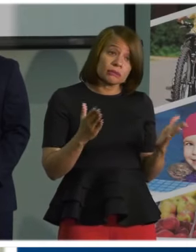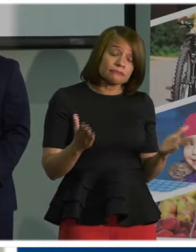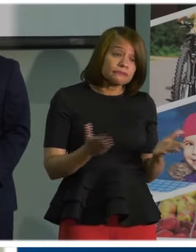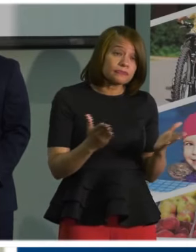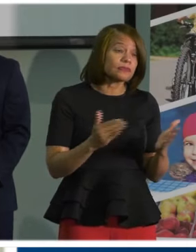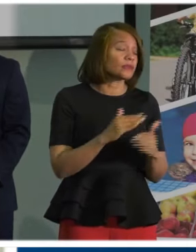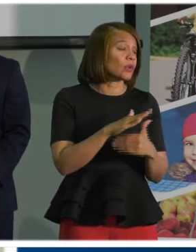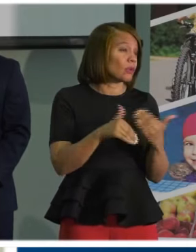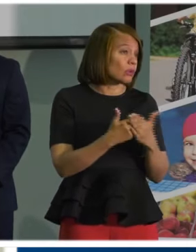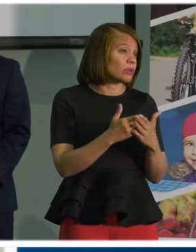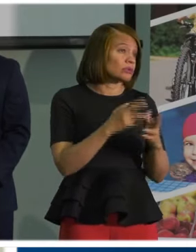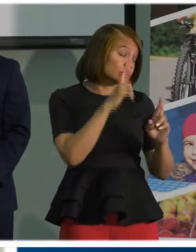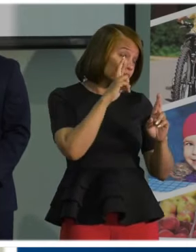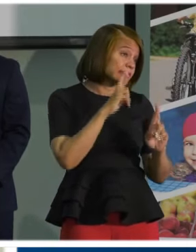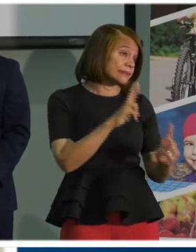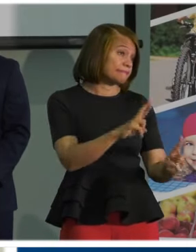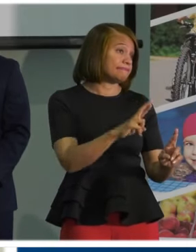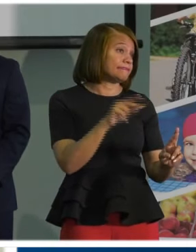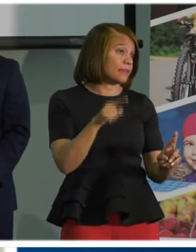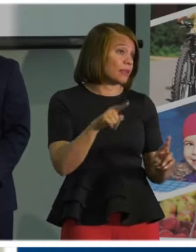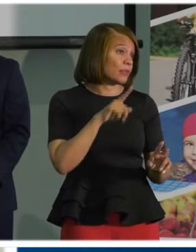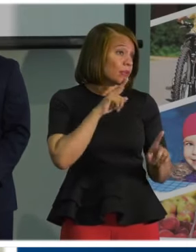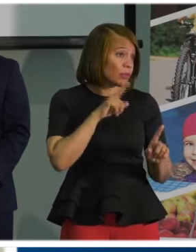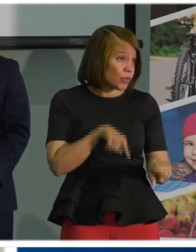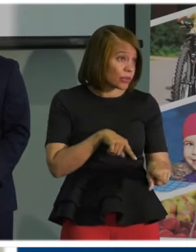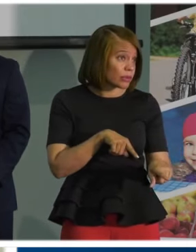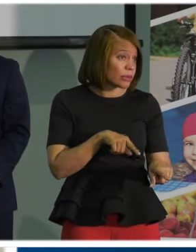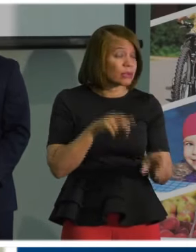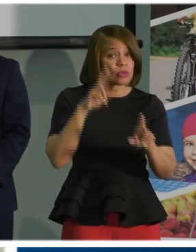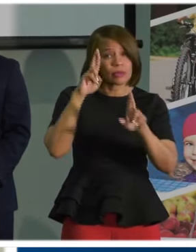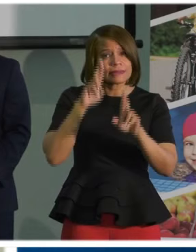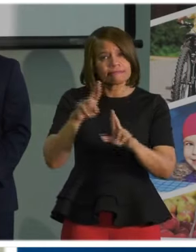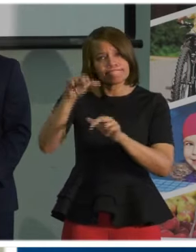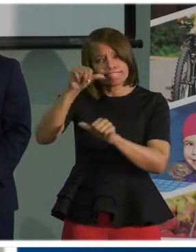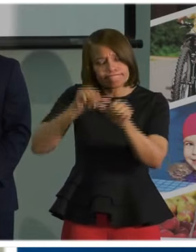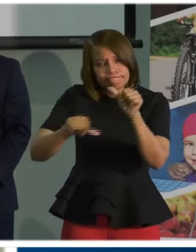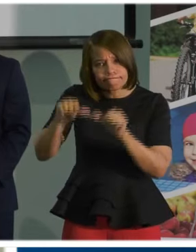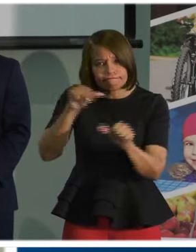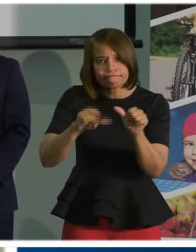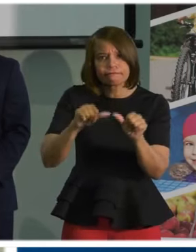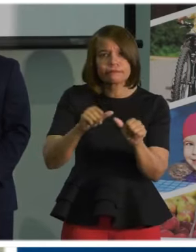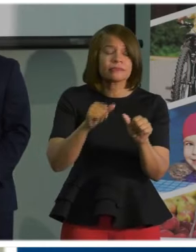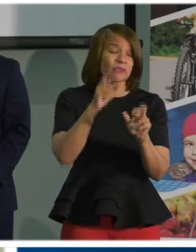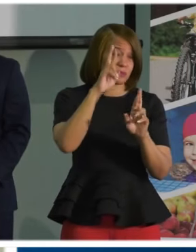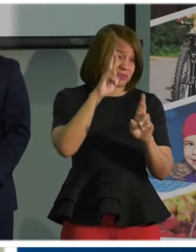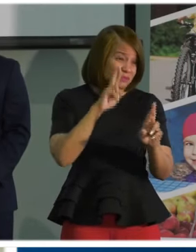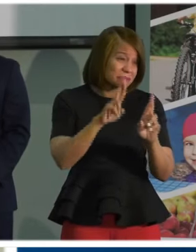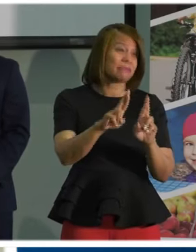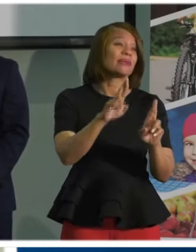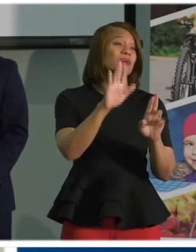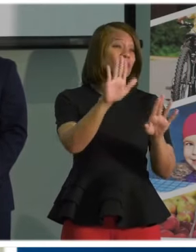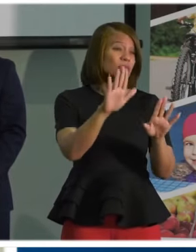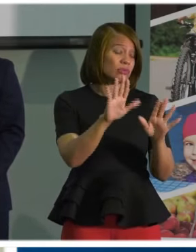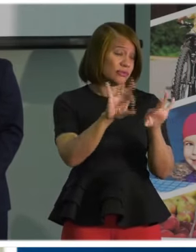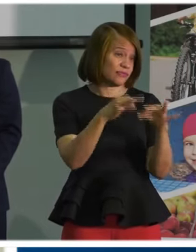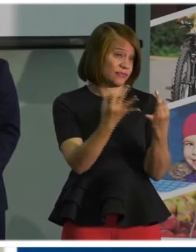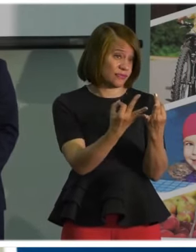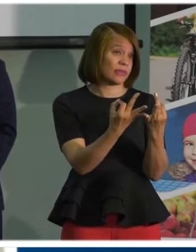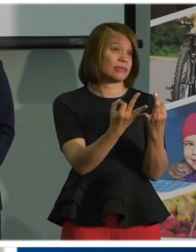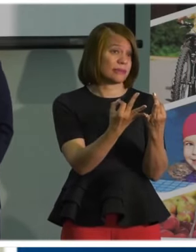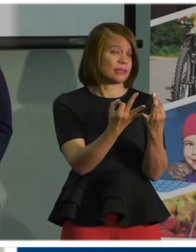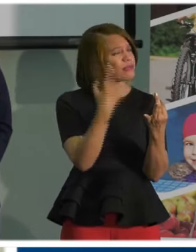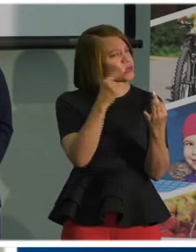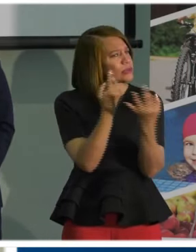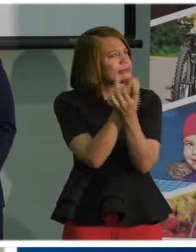to respect this order, to respect your neighbor, to respect your families, and do that for the